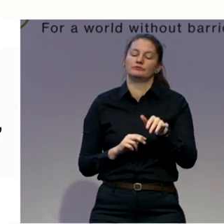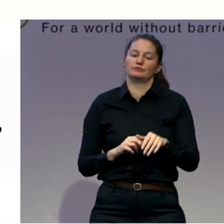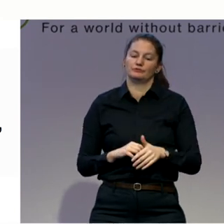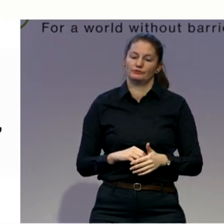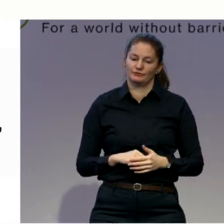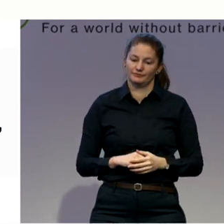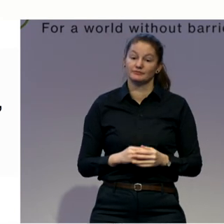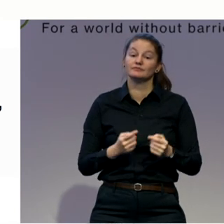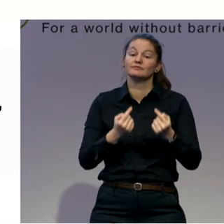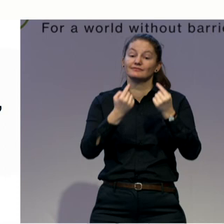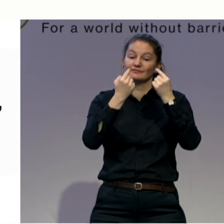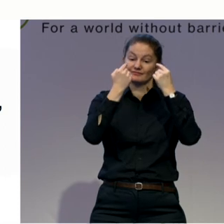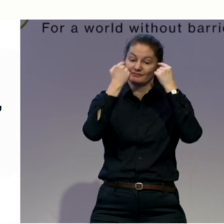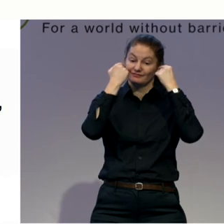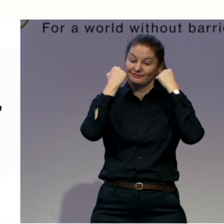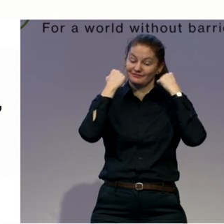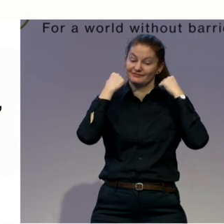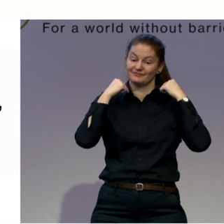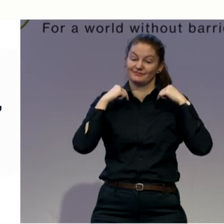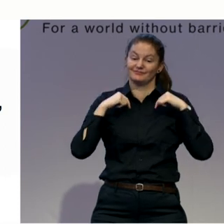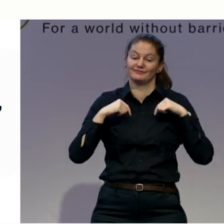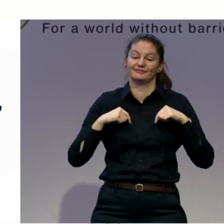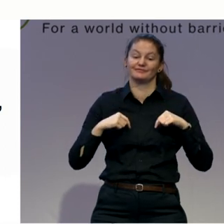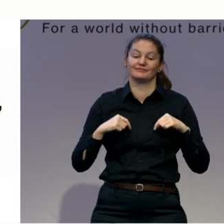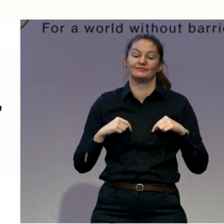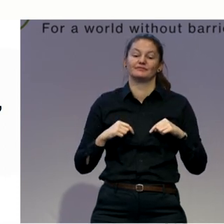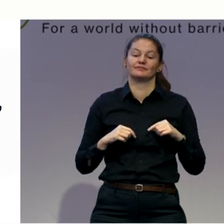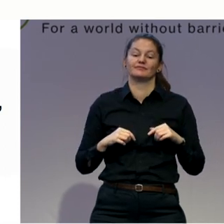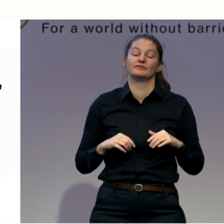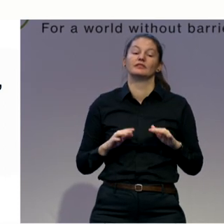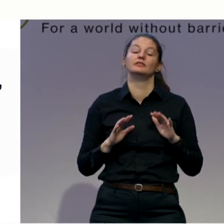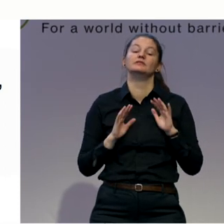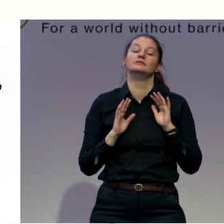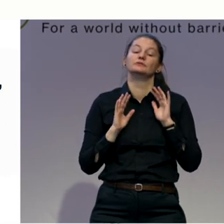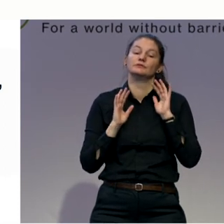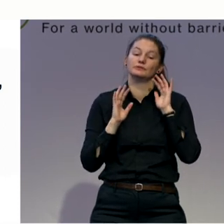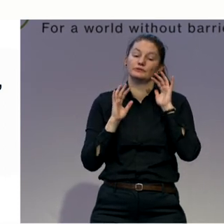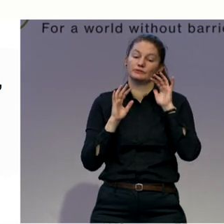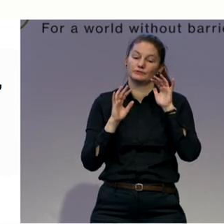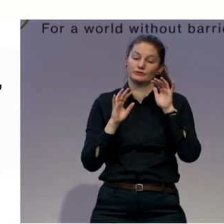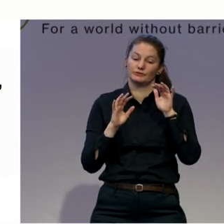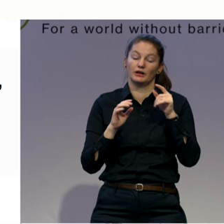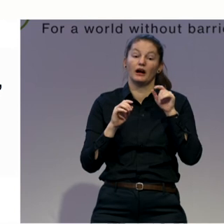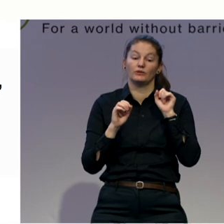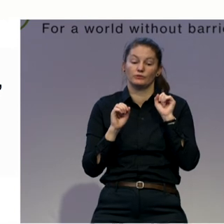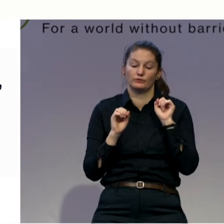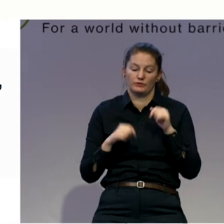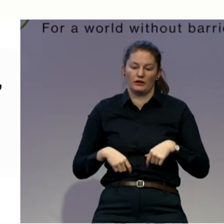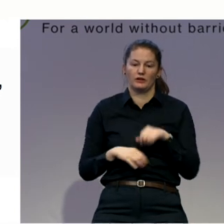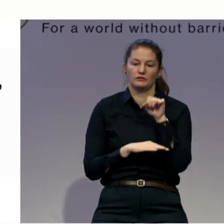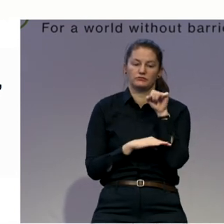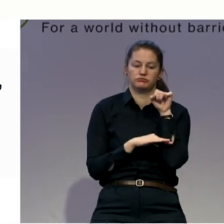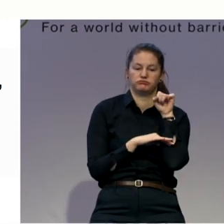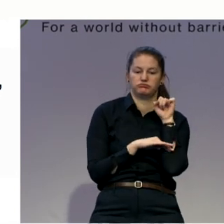Inhale to prepare. Exhale and press your lumbar spine into the chair. Exhale and come